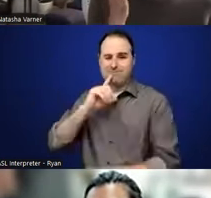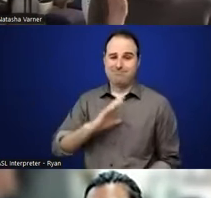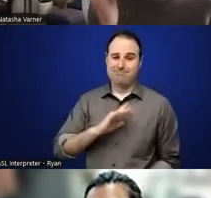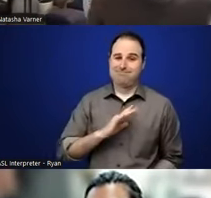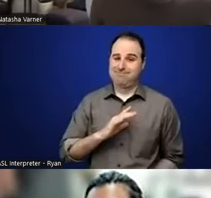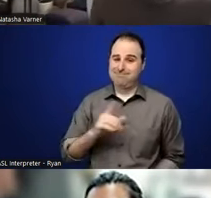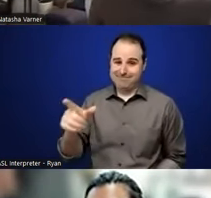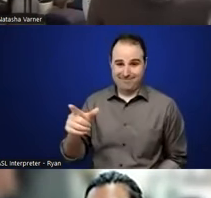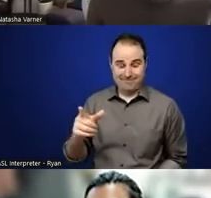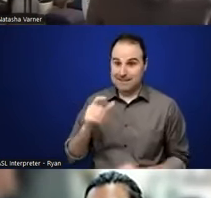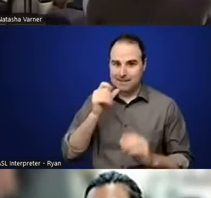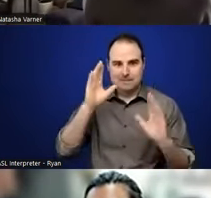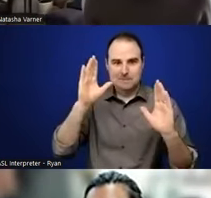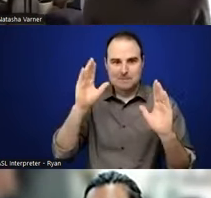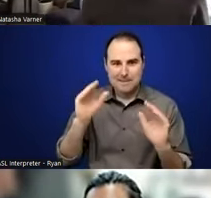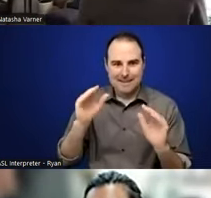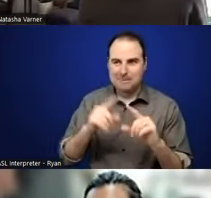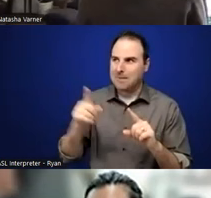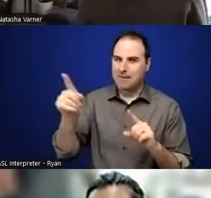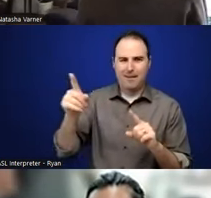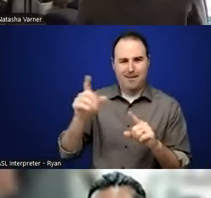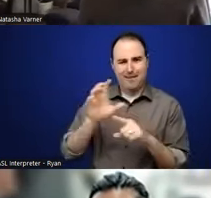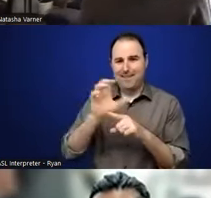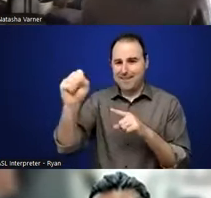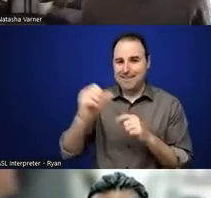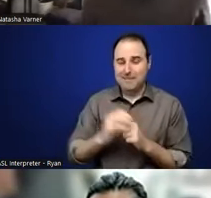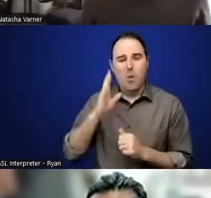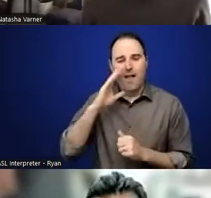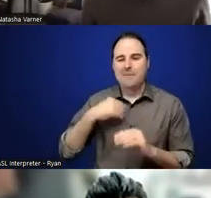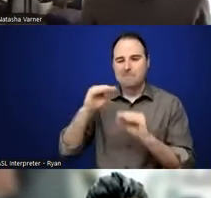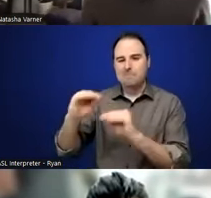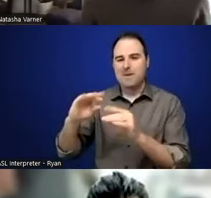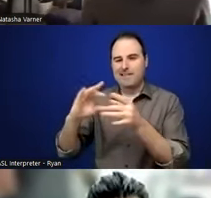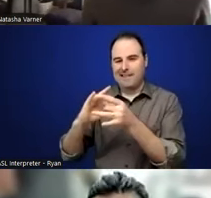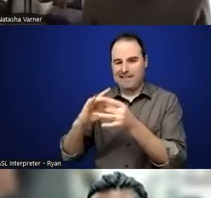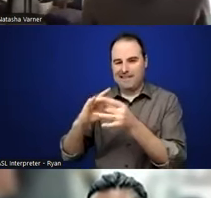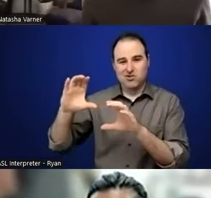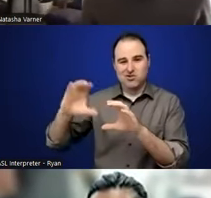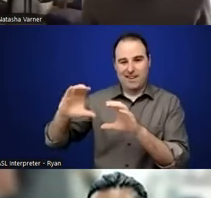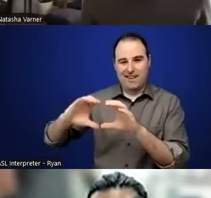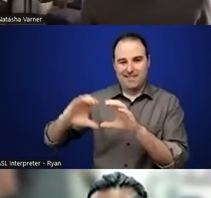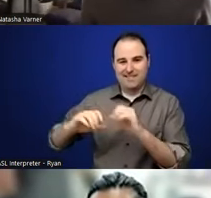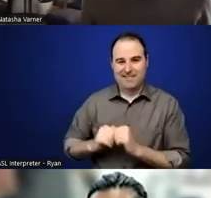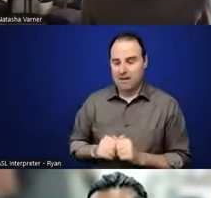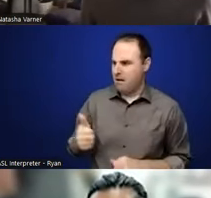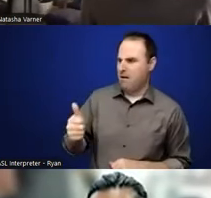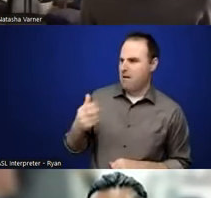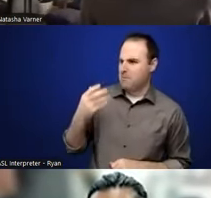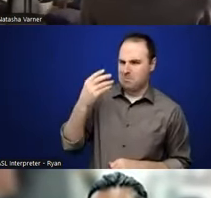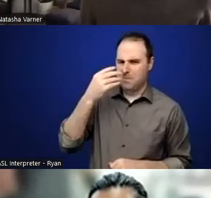link in the chat so that people can see what this is. But it was really incredible. That's beautiful. And Natasha, was there like a printed